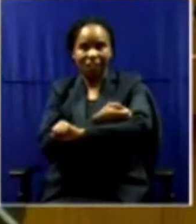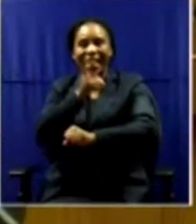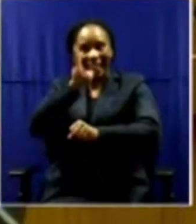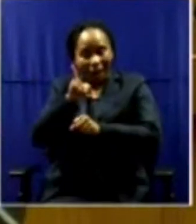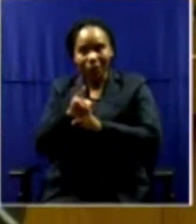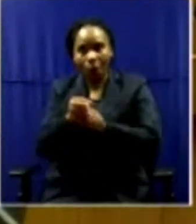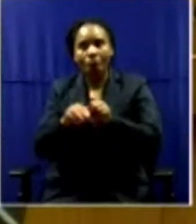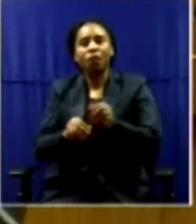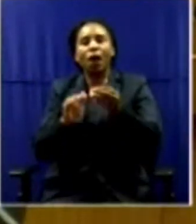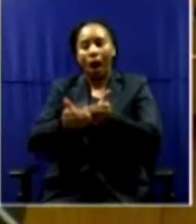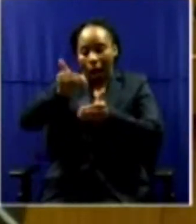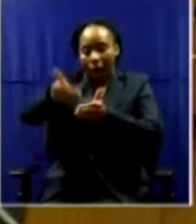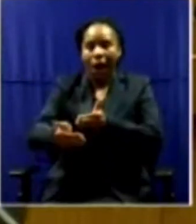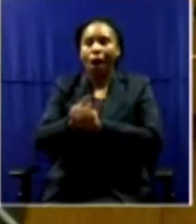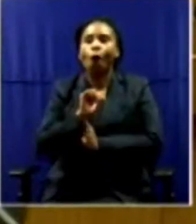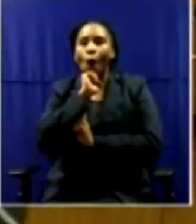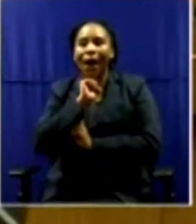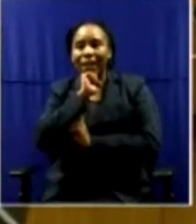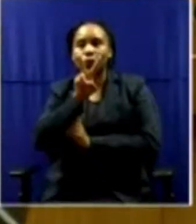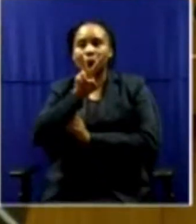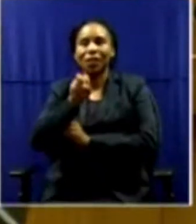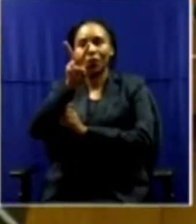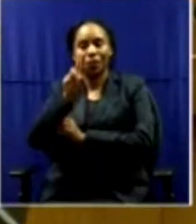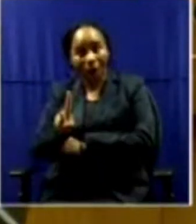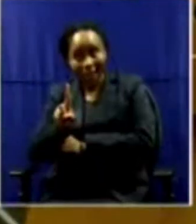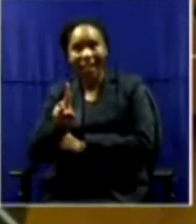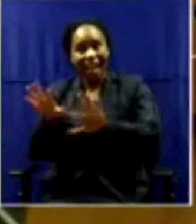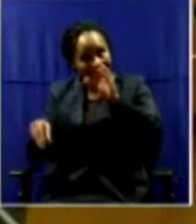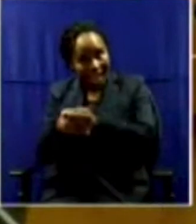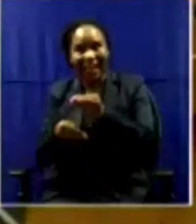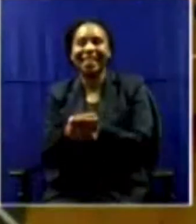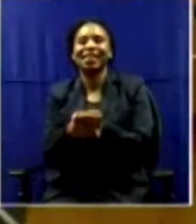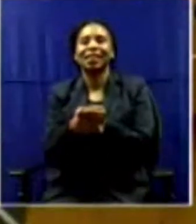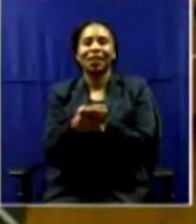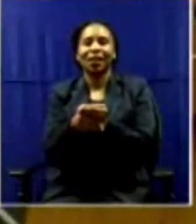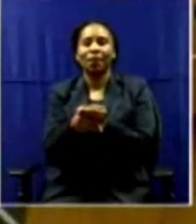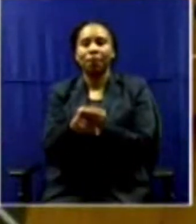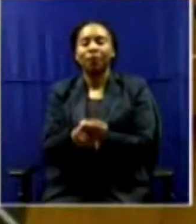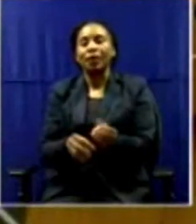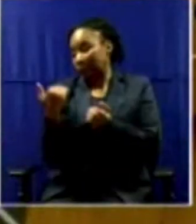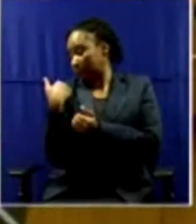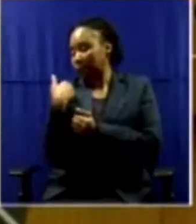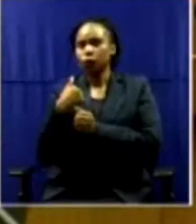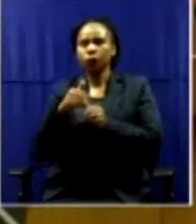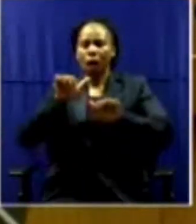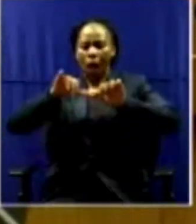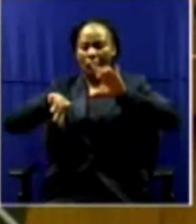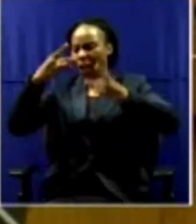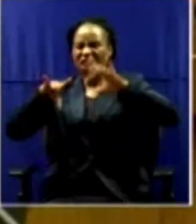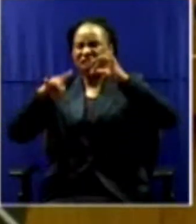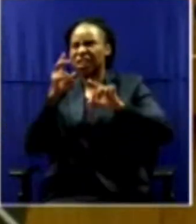window in August of 2021. Now, recent analysis suggests that easing